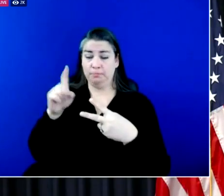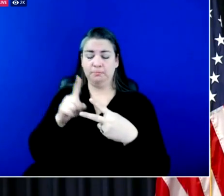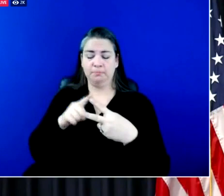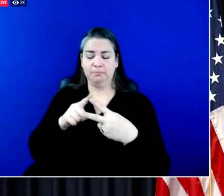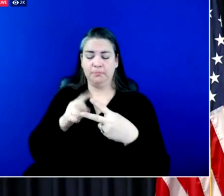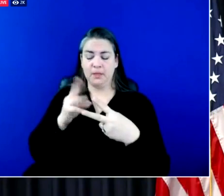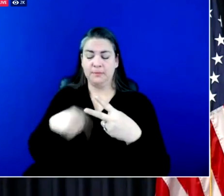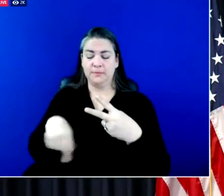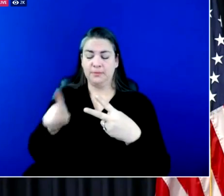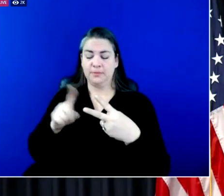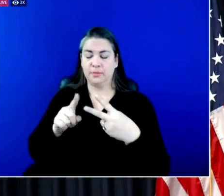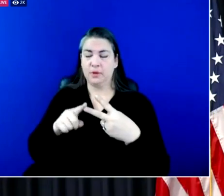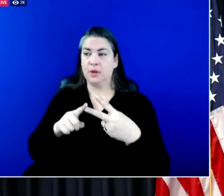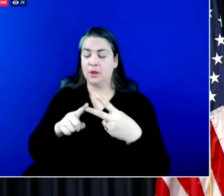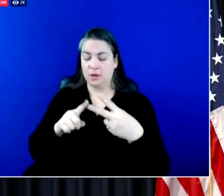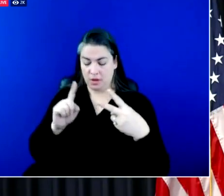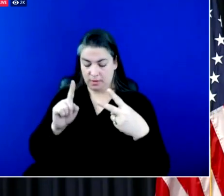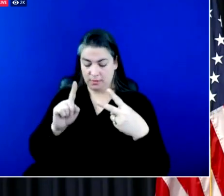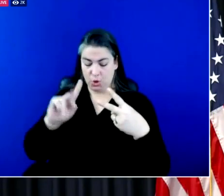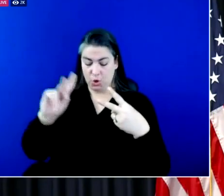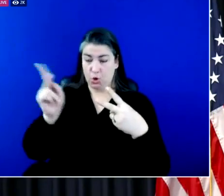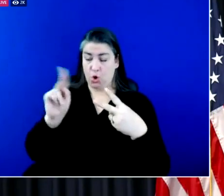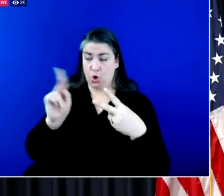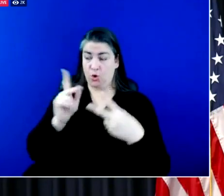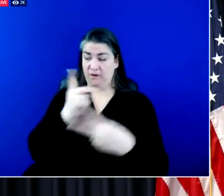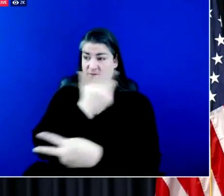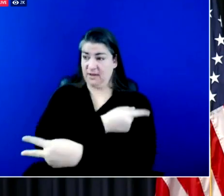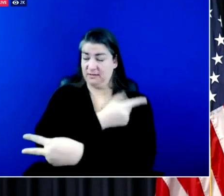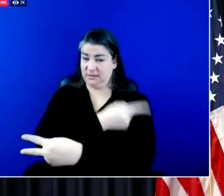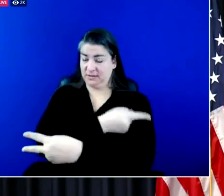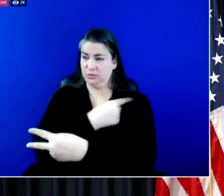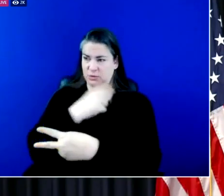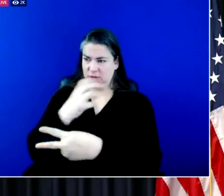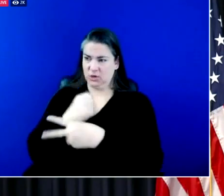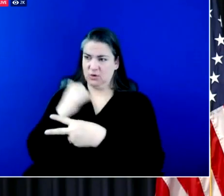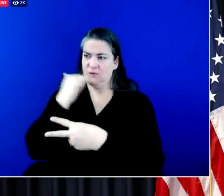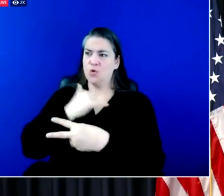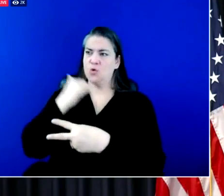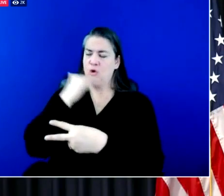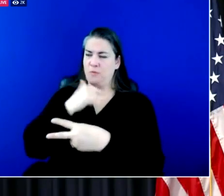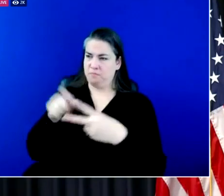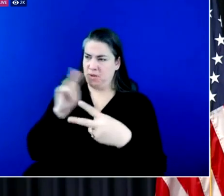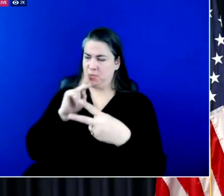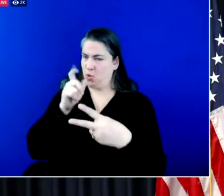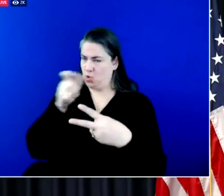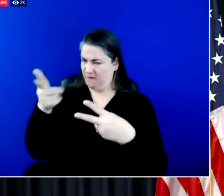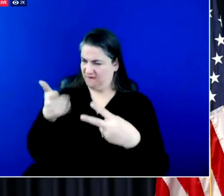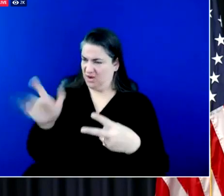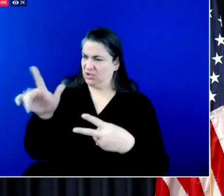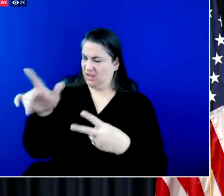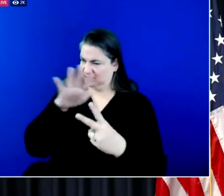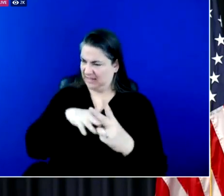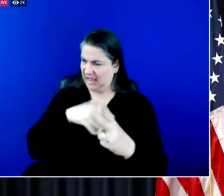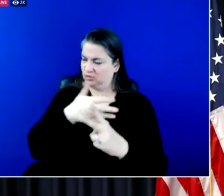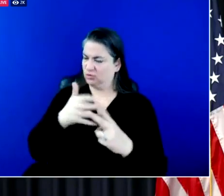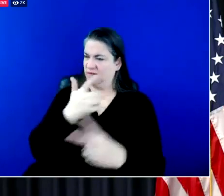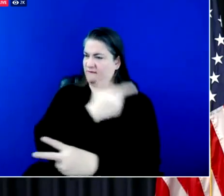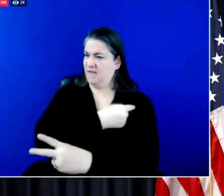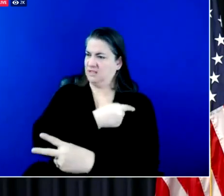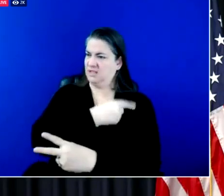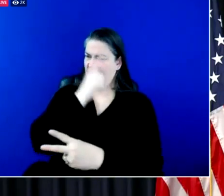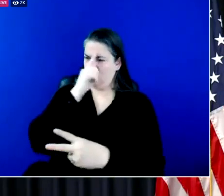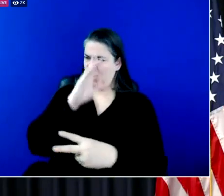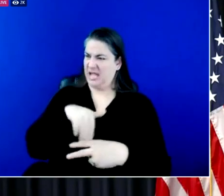kroger vaccine sites we're getting calls from folks who already had scheduled their vaccines for next thursday